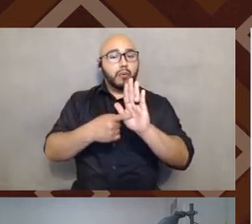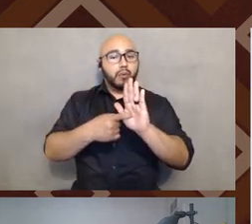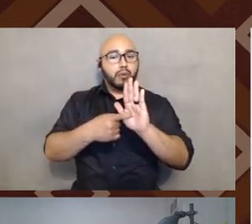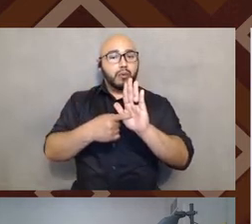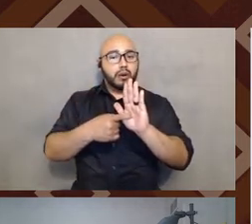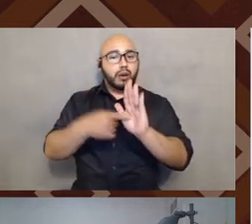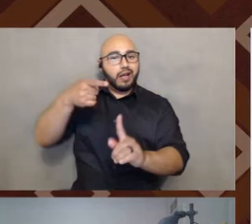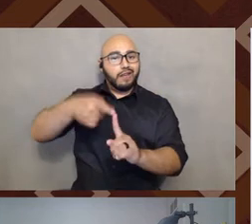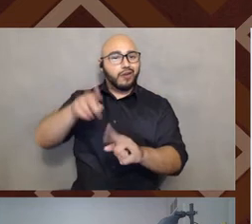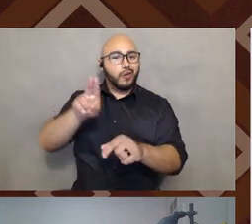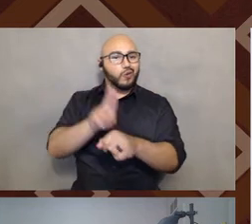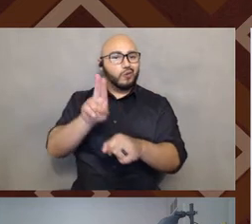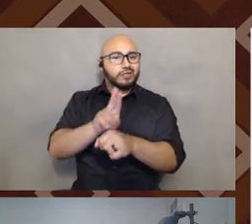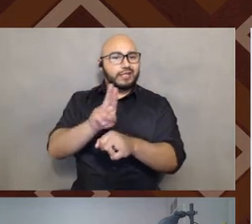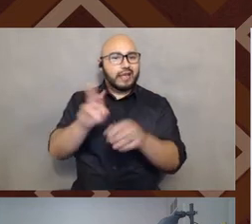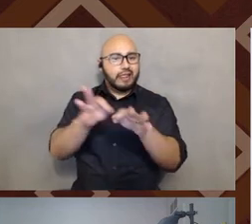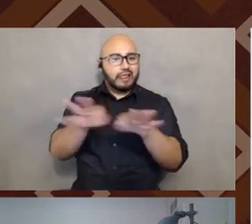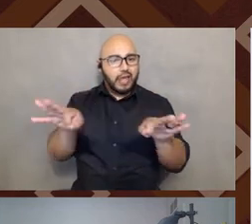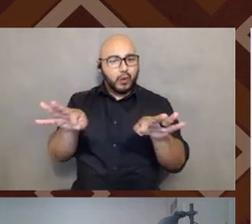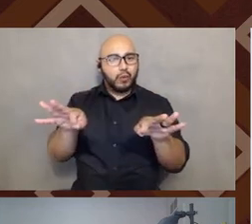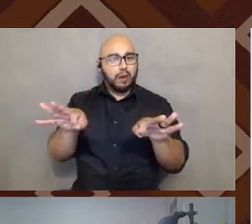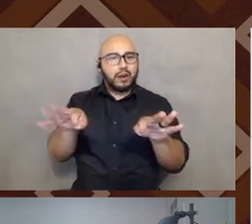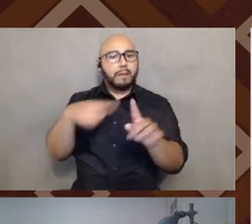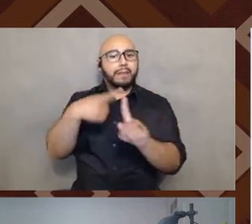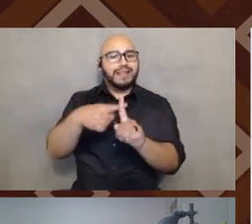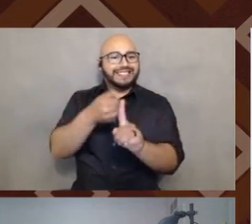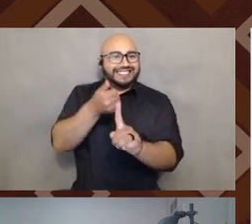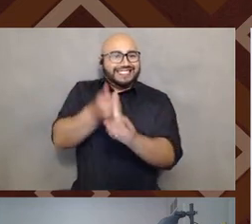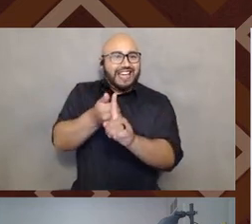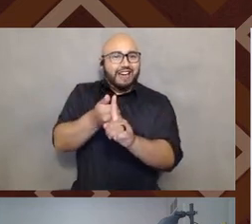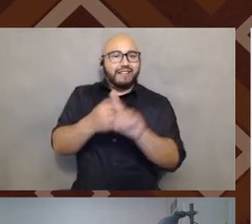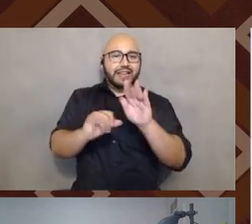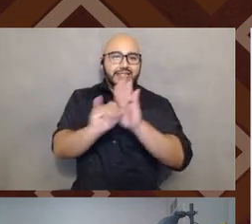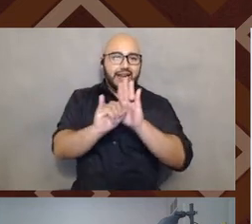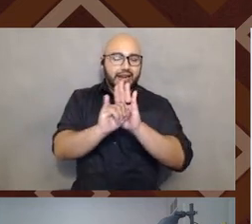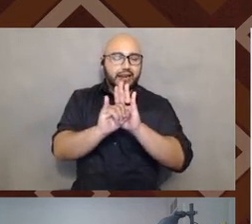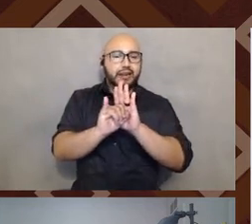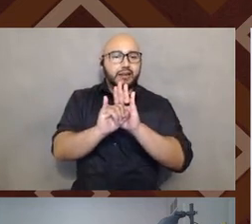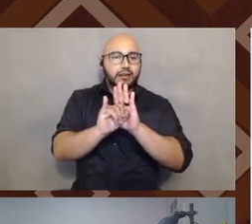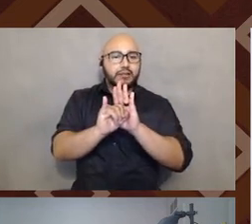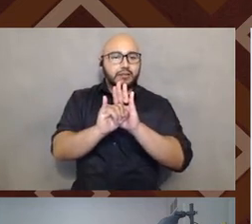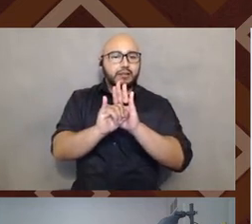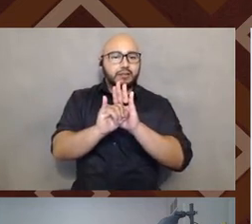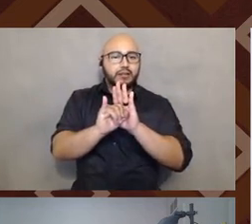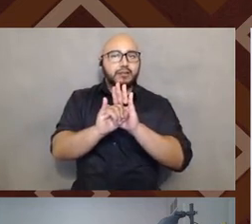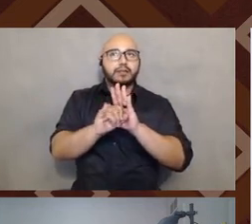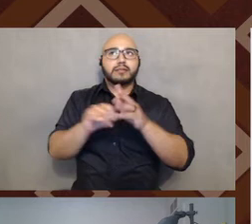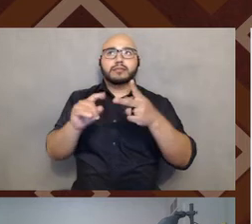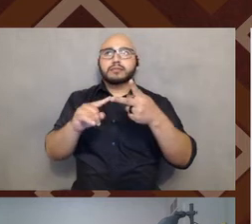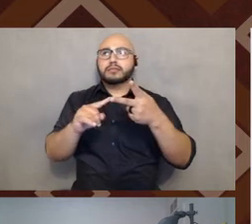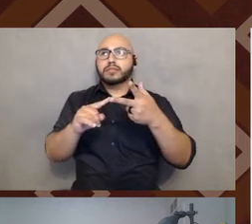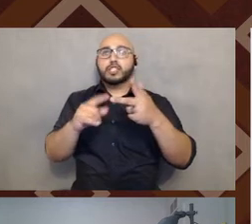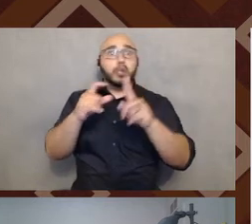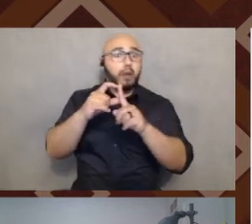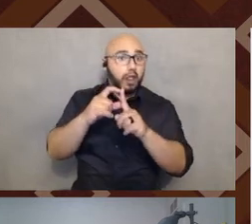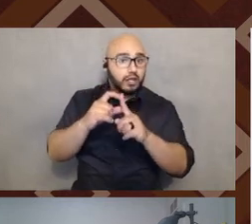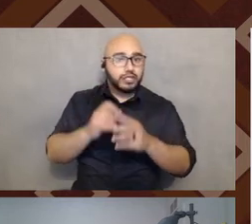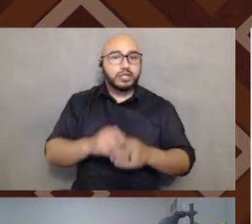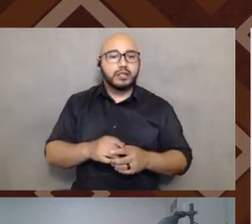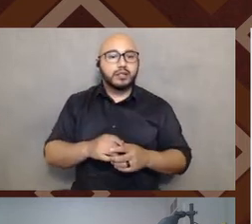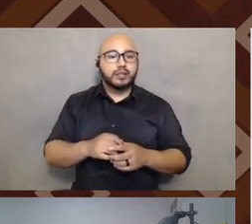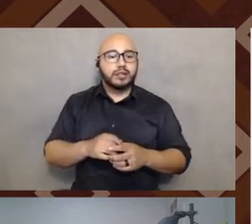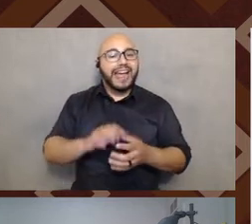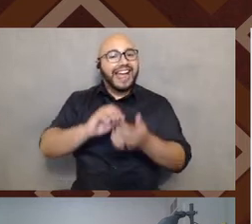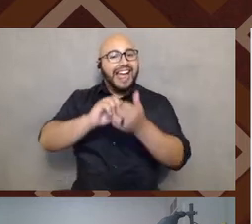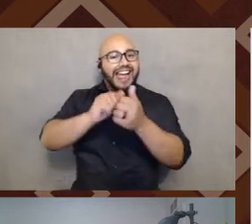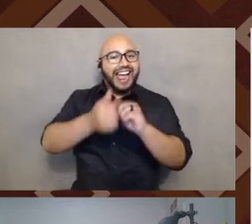using language and self identity, um, and, you know, and terminology of like this, um, as a means